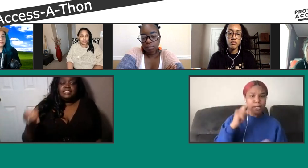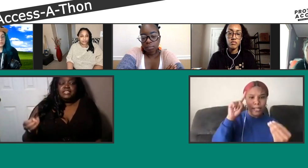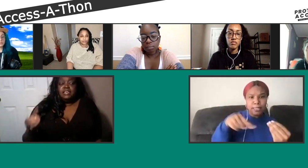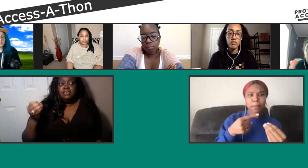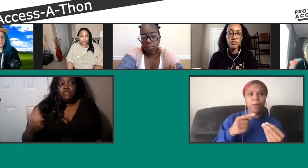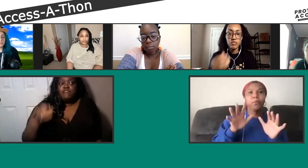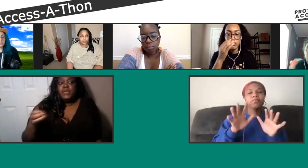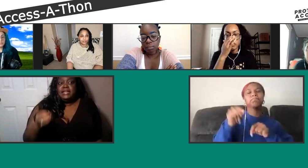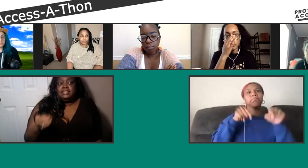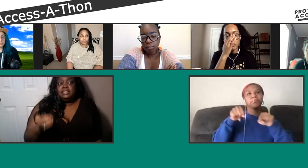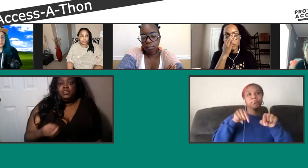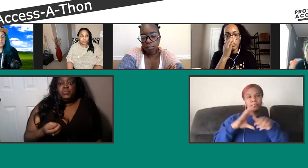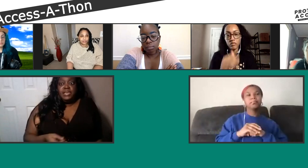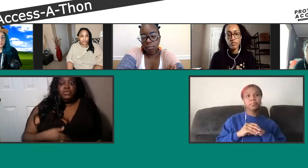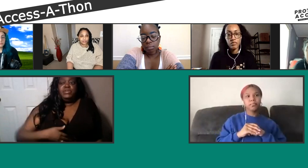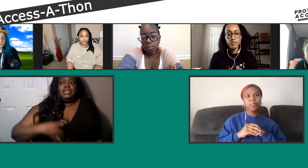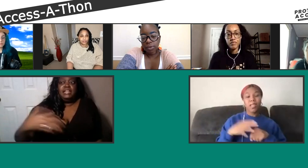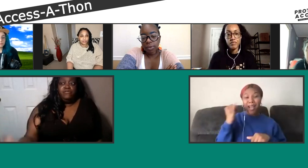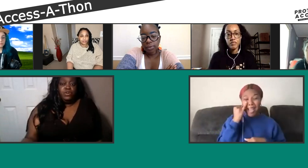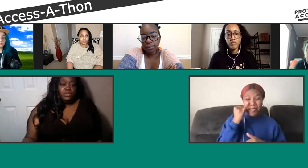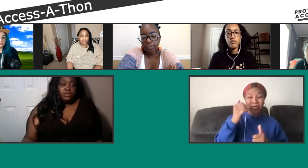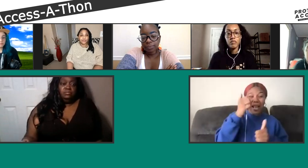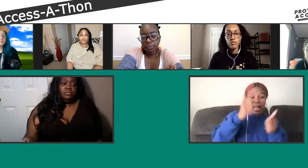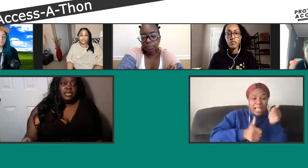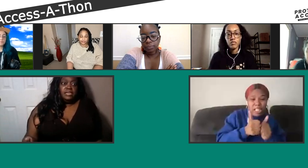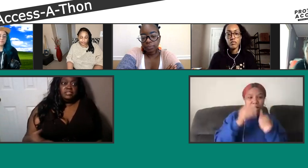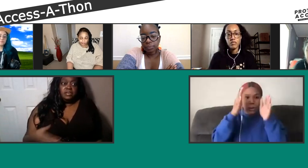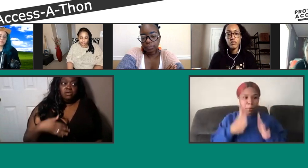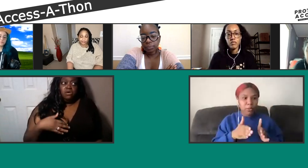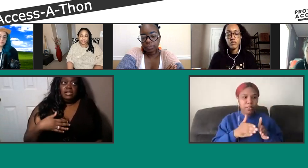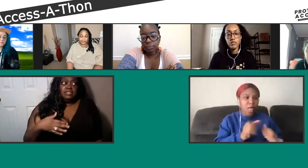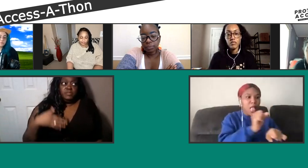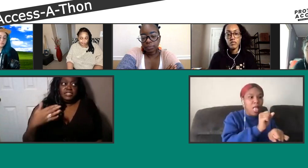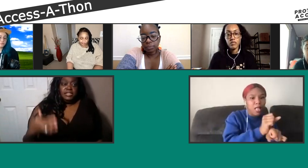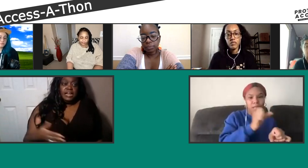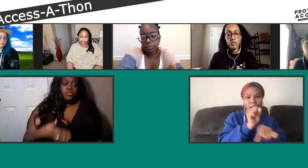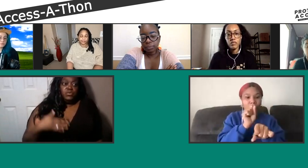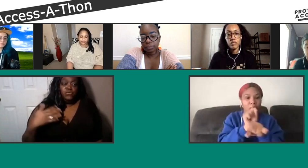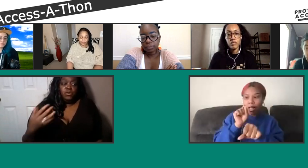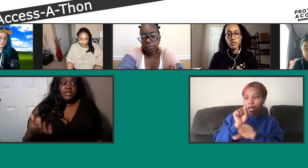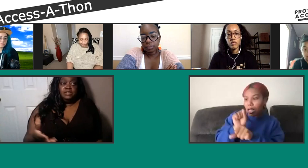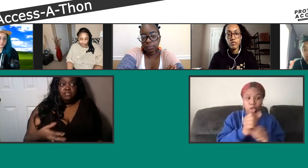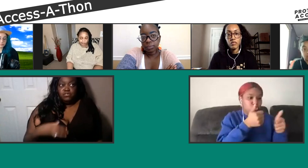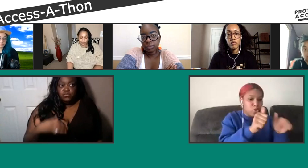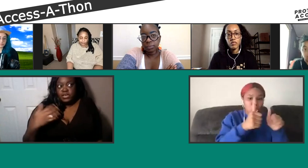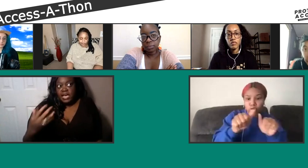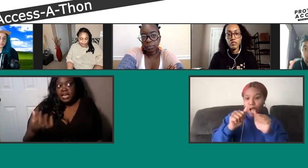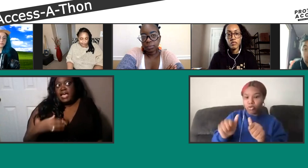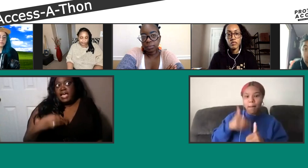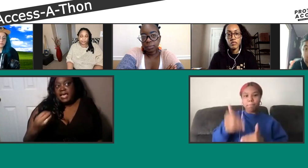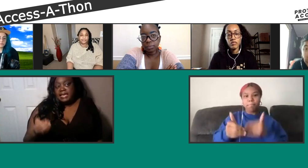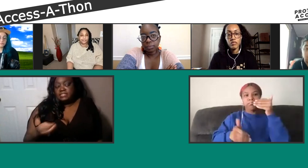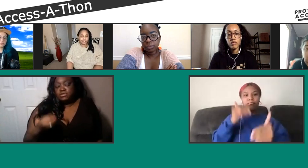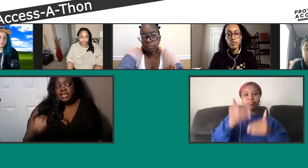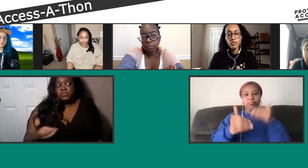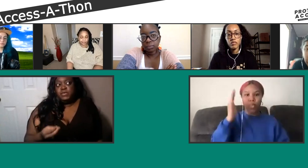takes, if everybody did a little bit, we would get a lot further, and so a lot, especially a lot of the performative kind of